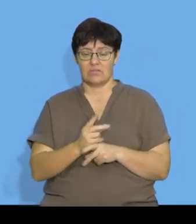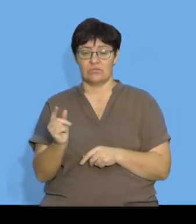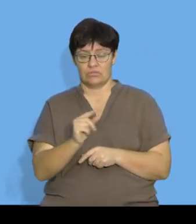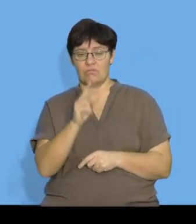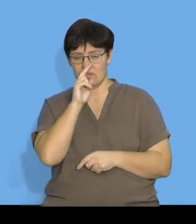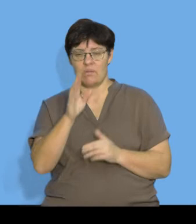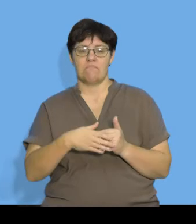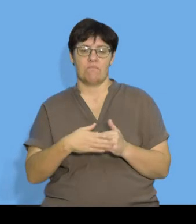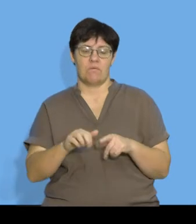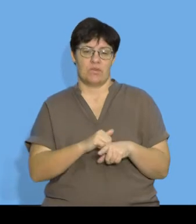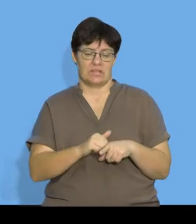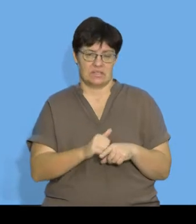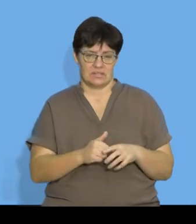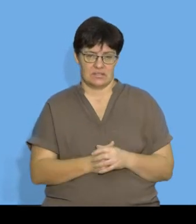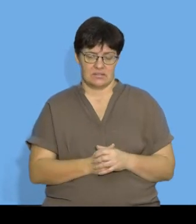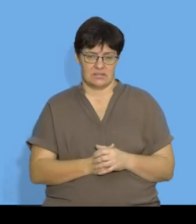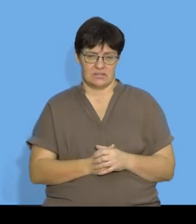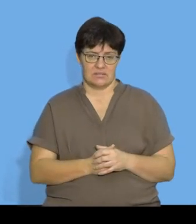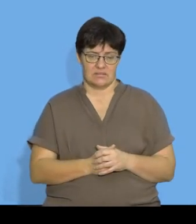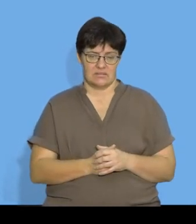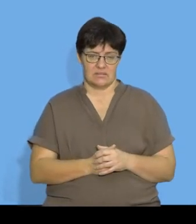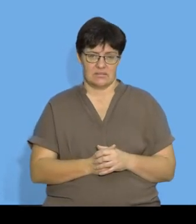you tune in again sometime soon you'll see more practice